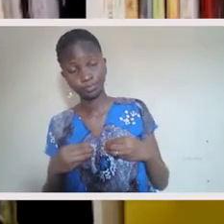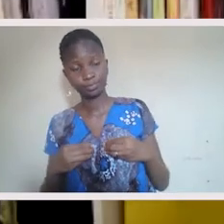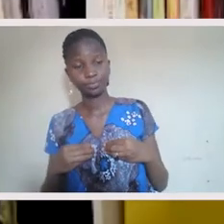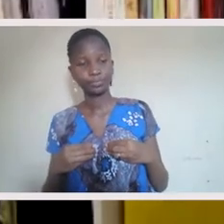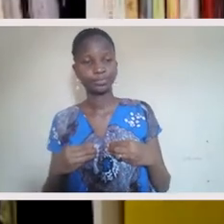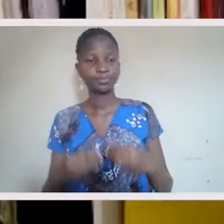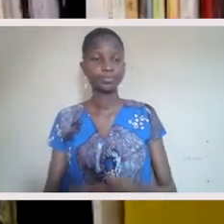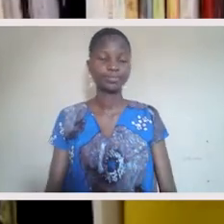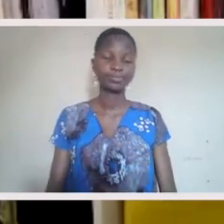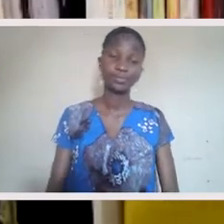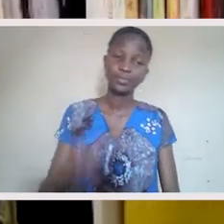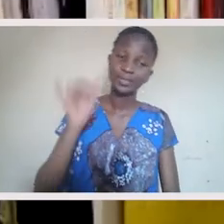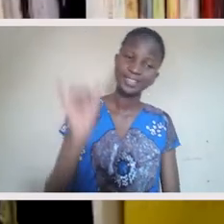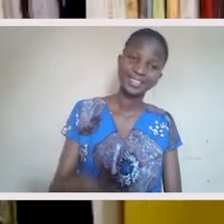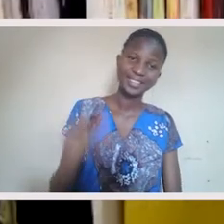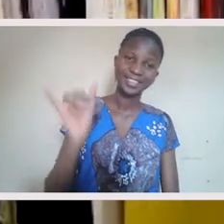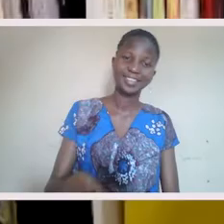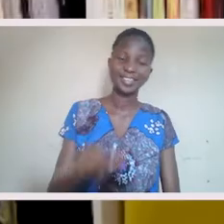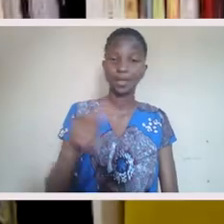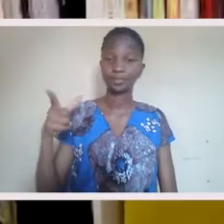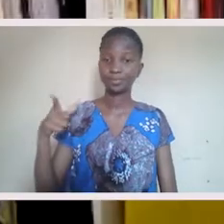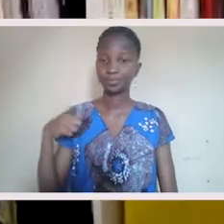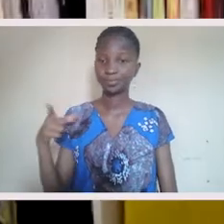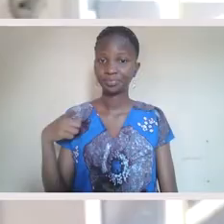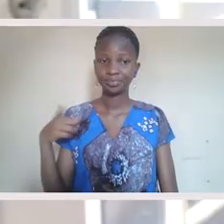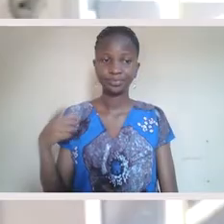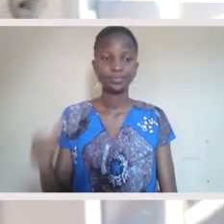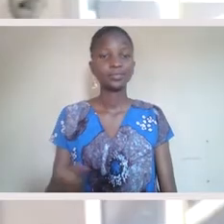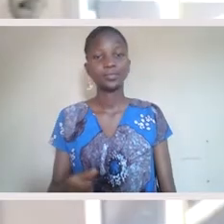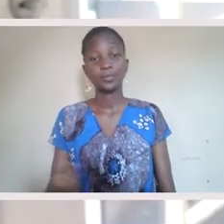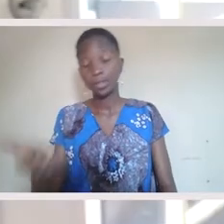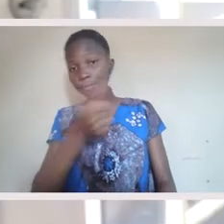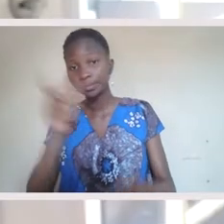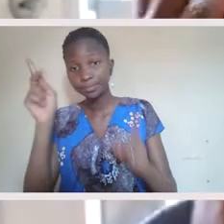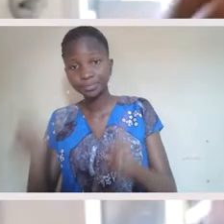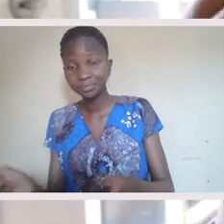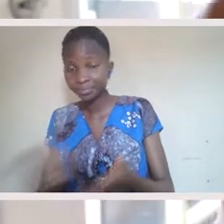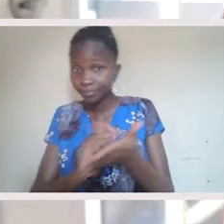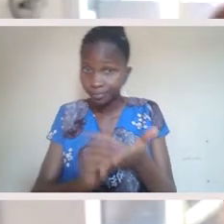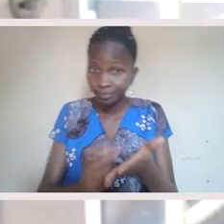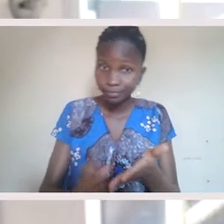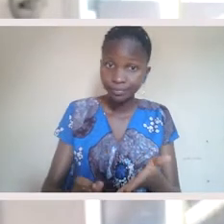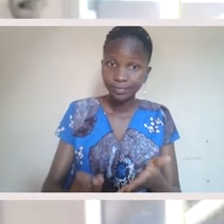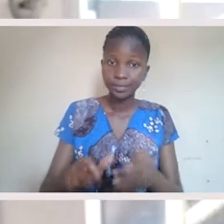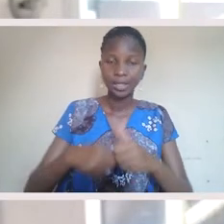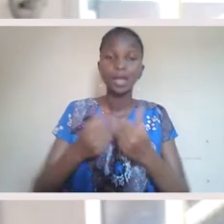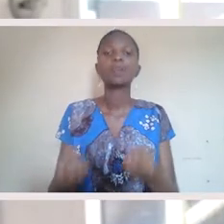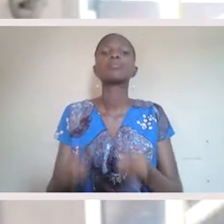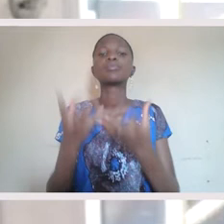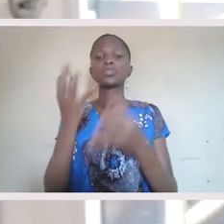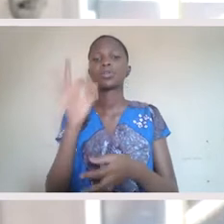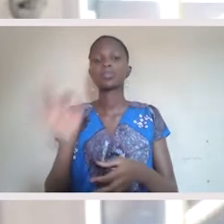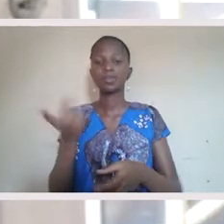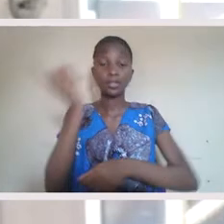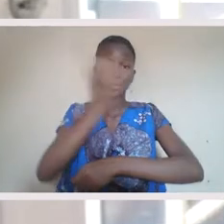to be in the present space. Yes. Now, yes, yes. But everybody write that down.